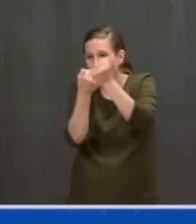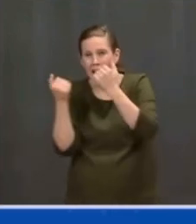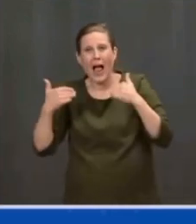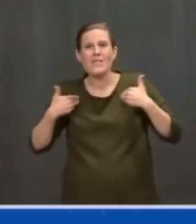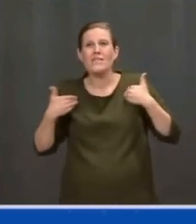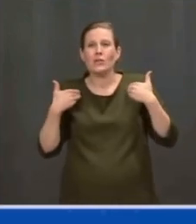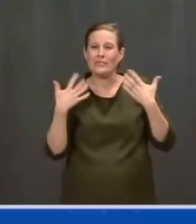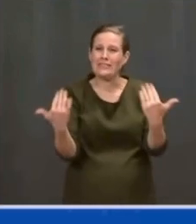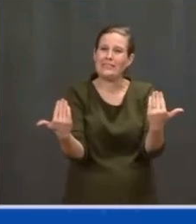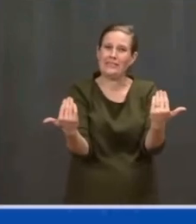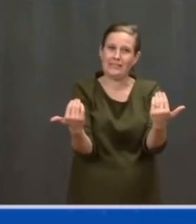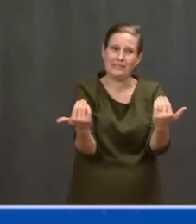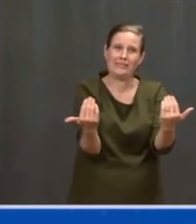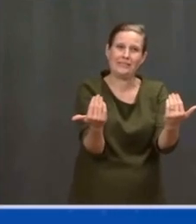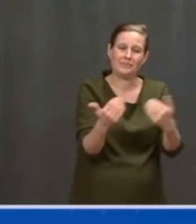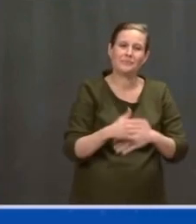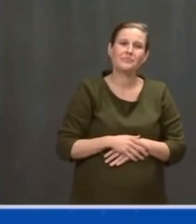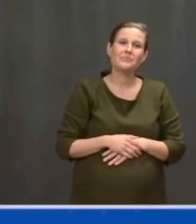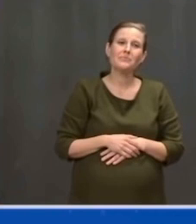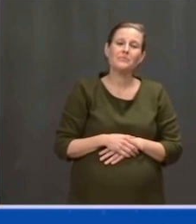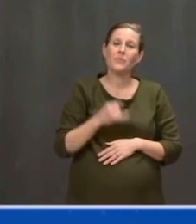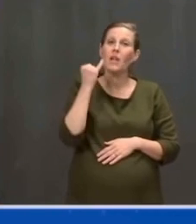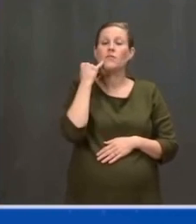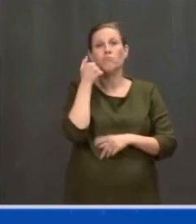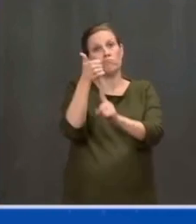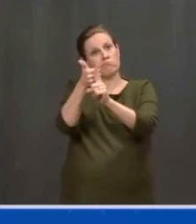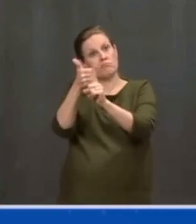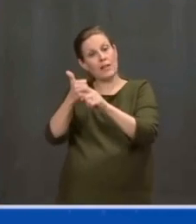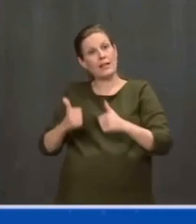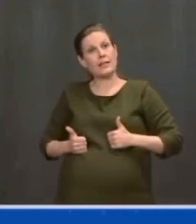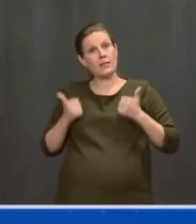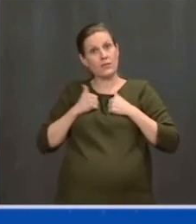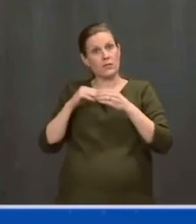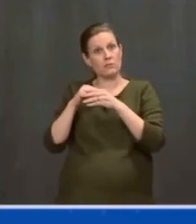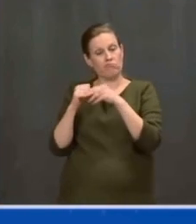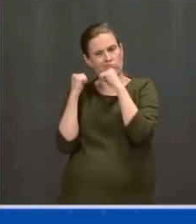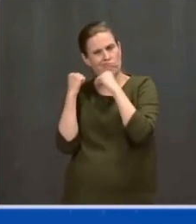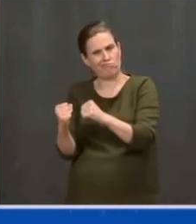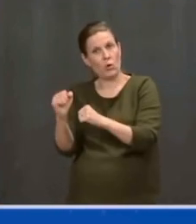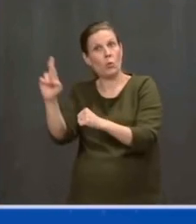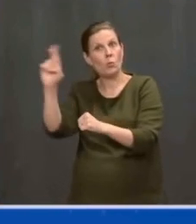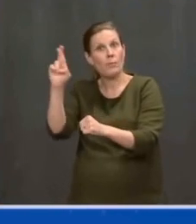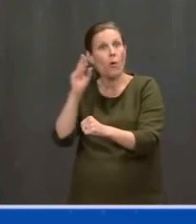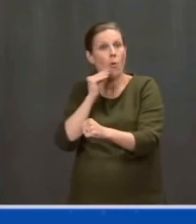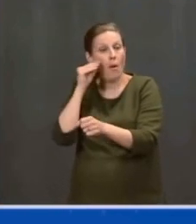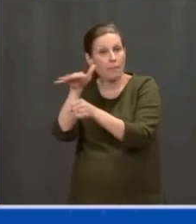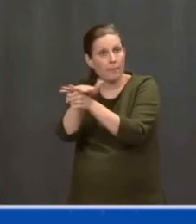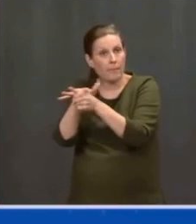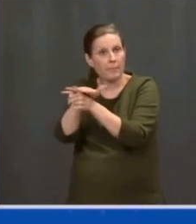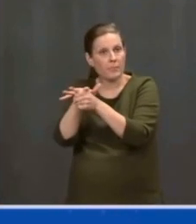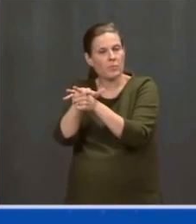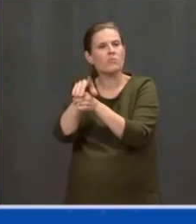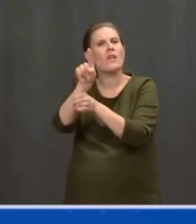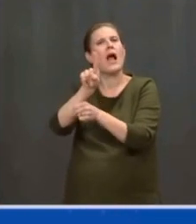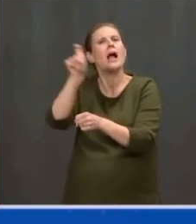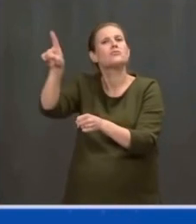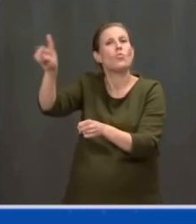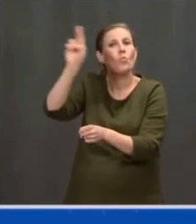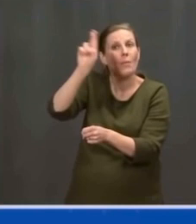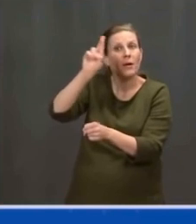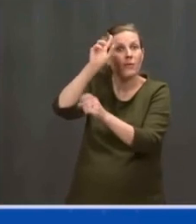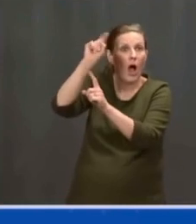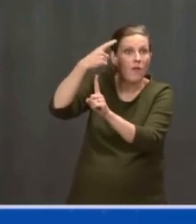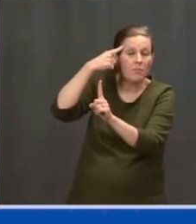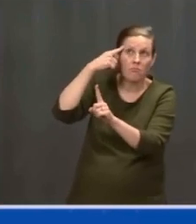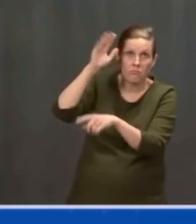If you live in a town with a Republican mayor, a Republican county executive, or a Republican governor, ask them how many would rather get rid of the plan.